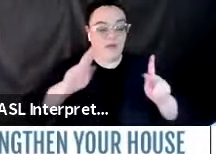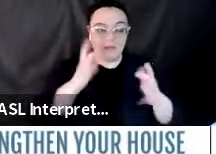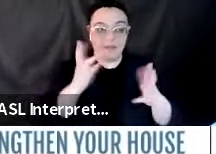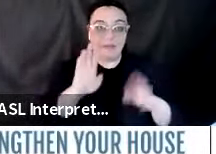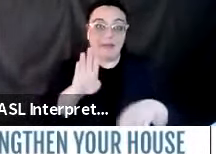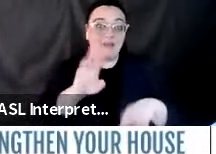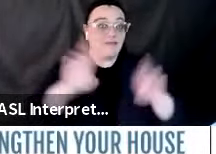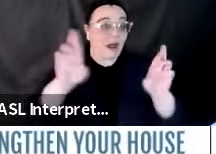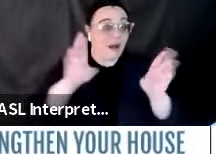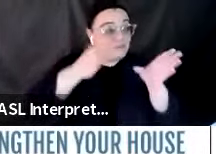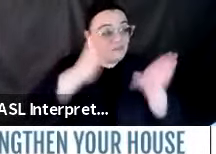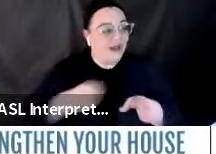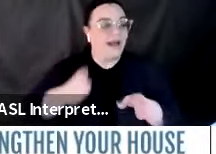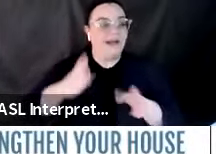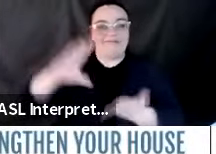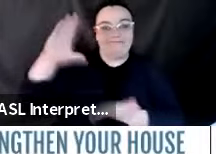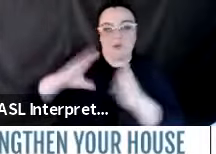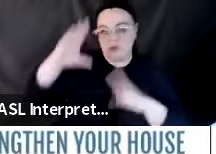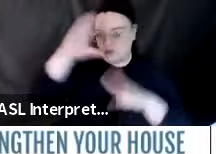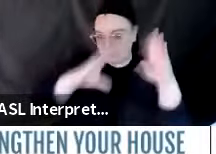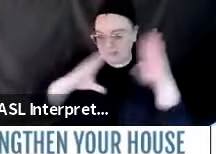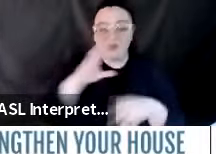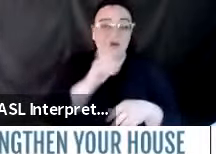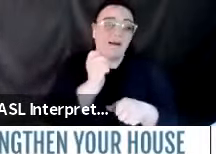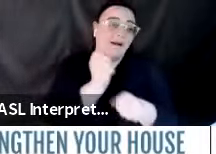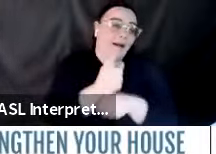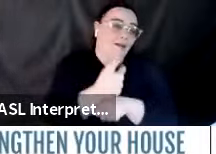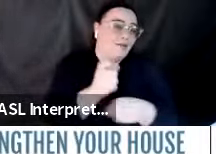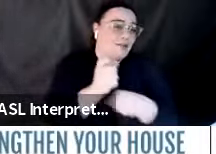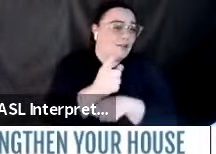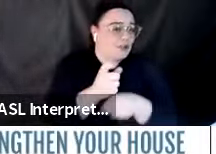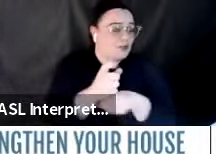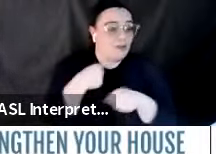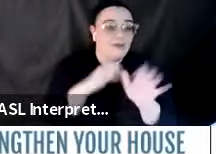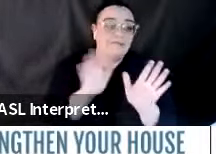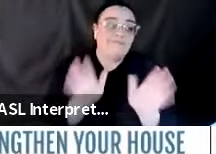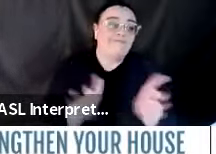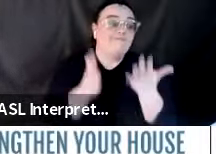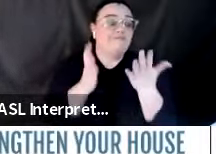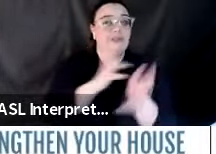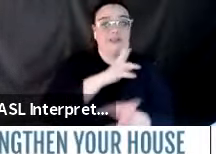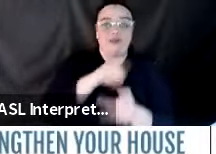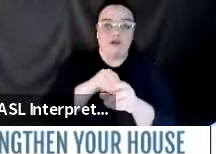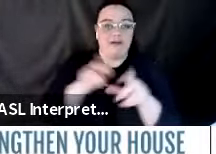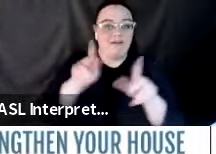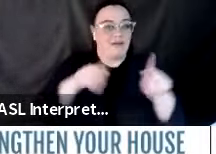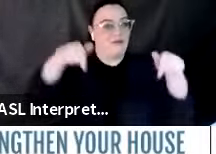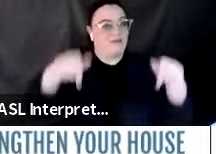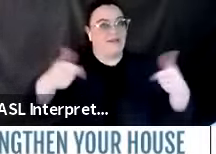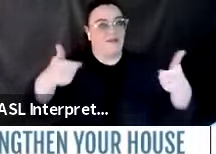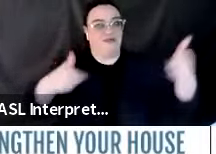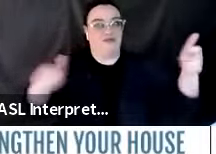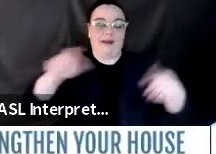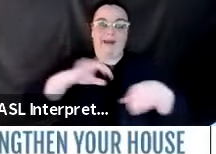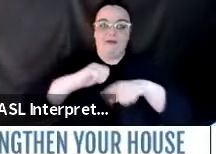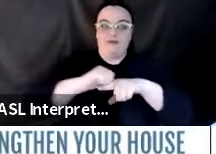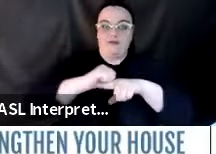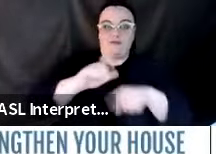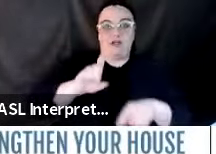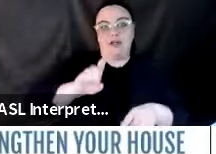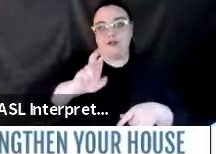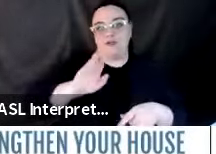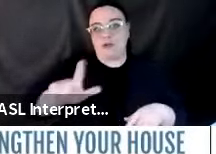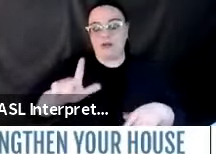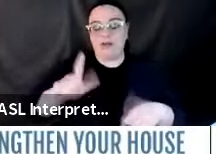people in our golden state and the world during this great earthquake drill, the Great ShakeOut, to